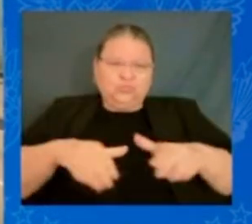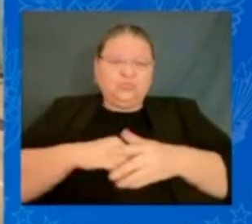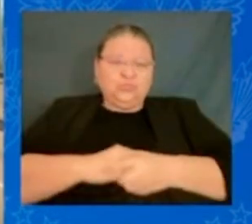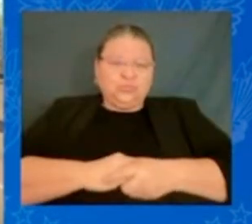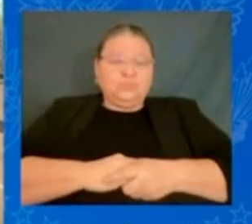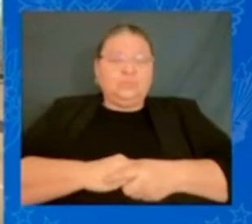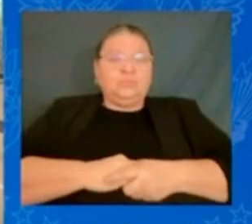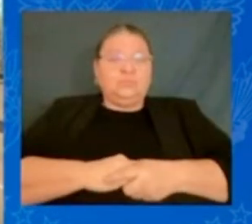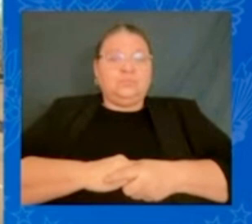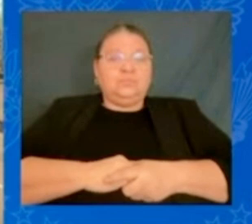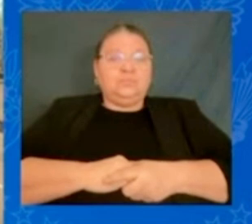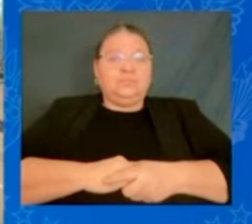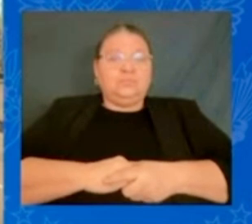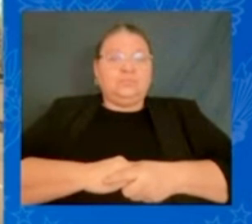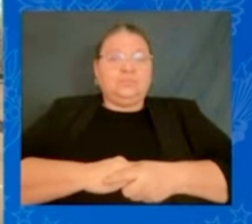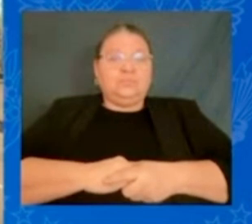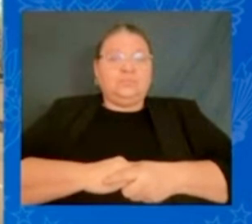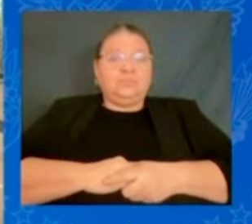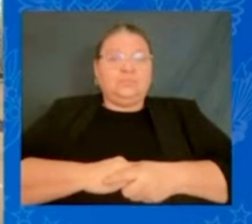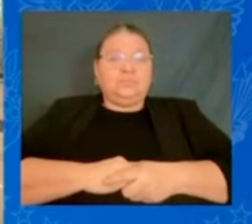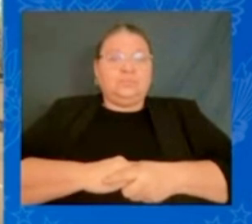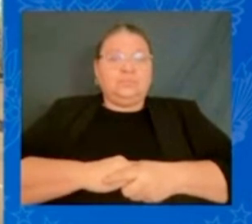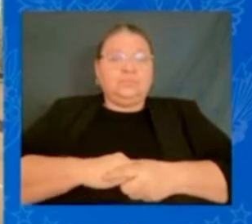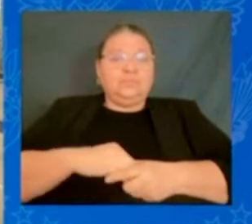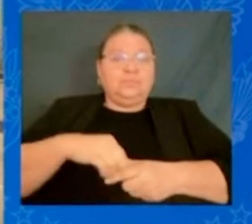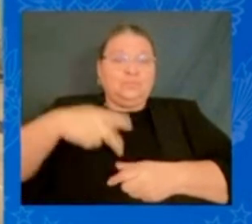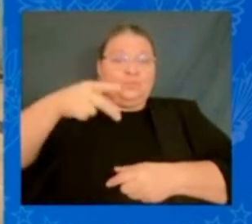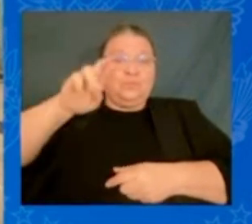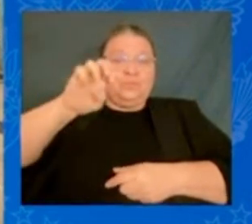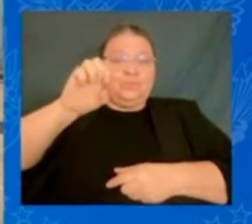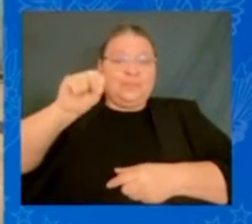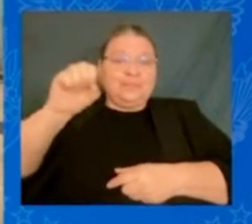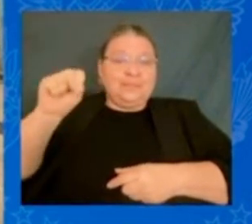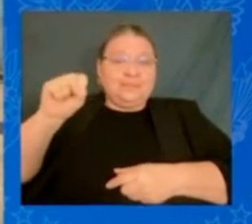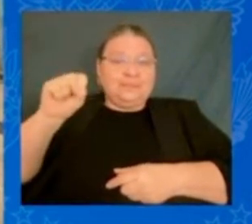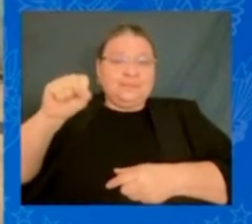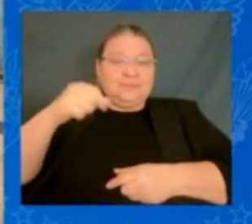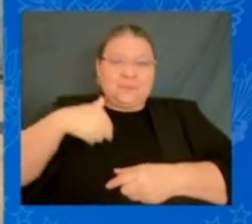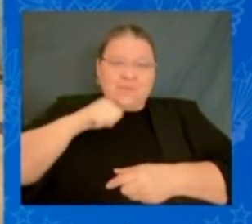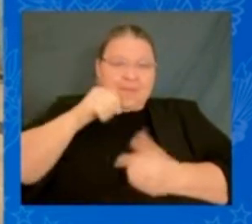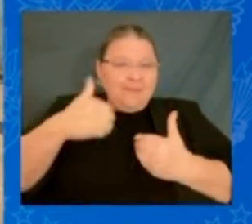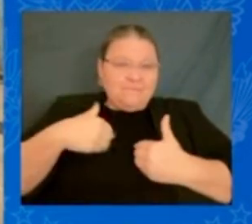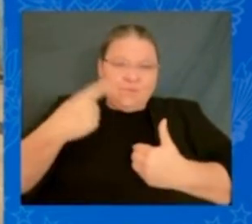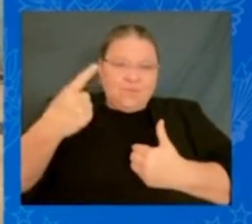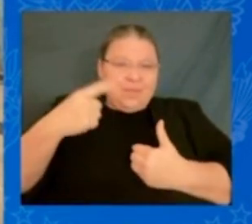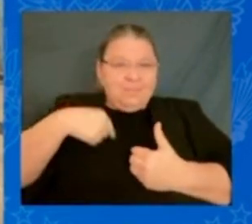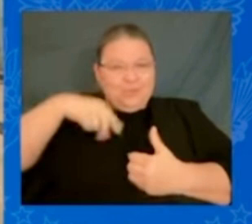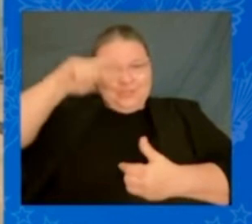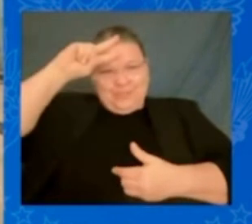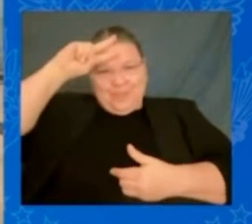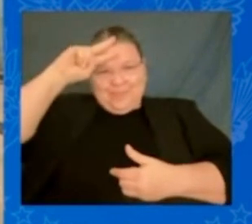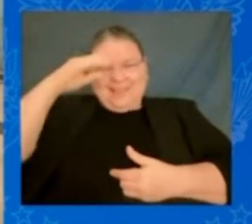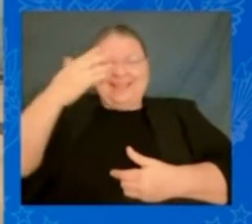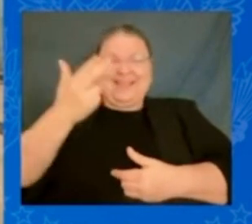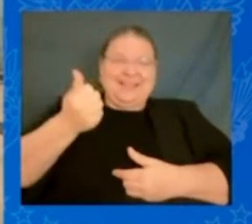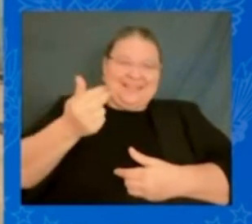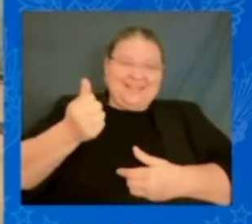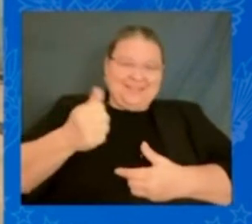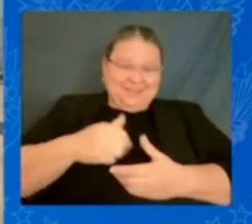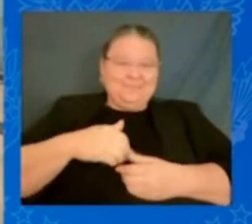don't have seats. He didn't even — he's so stupid, he didn't know that. Those folks may — might not have him back there, but you all do here. Folks, look,